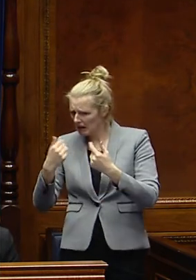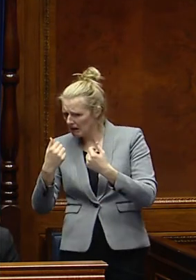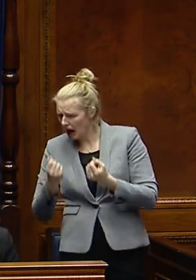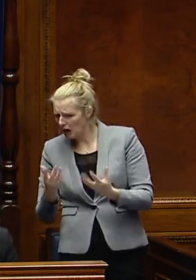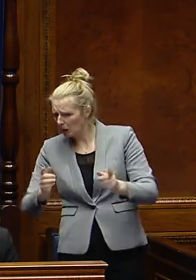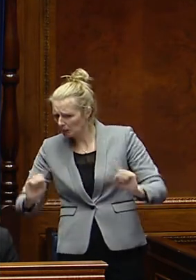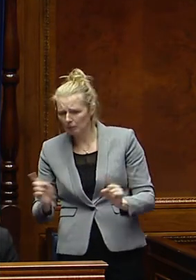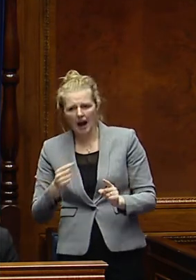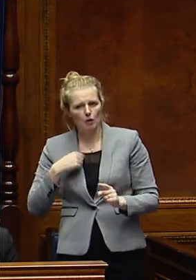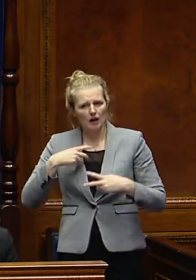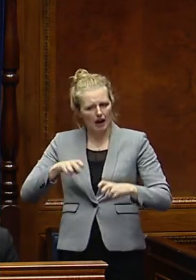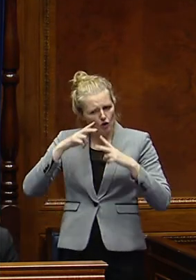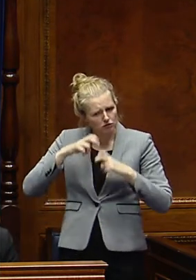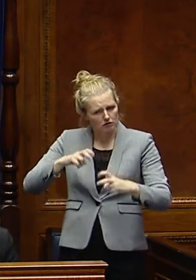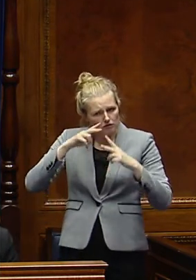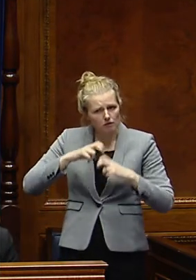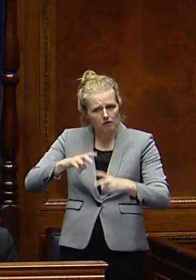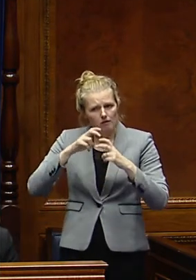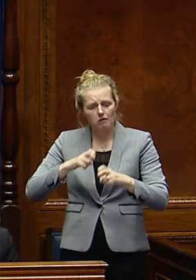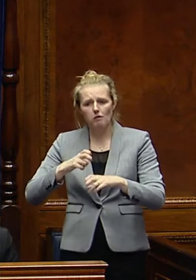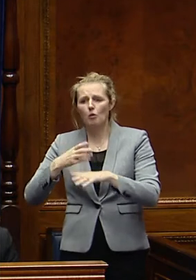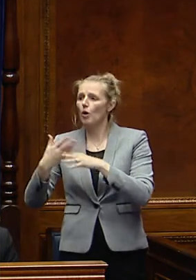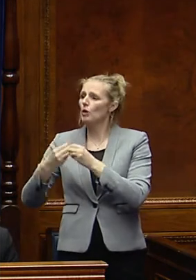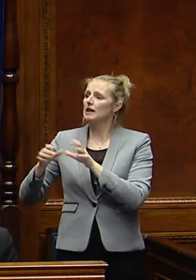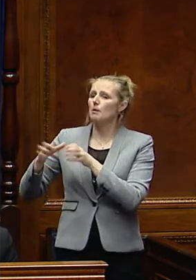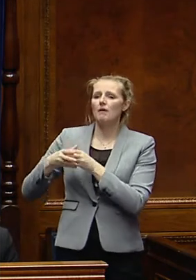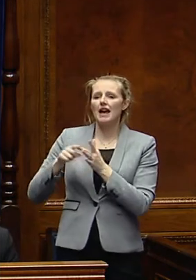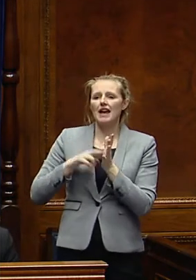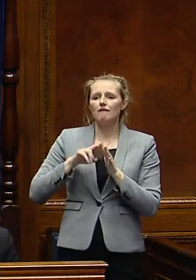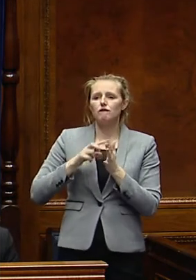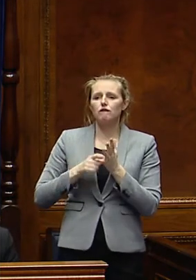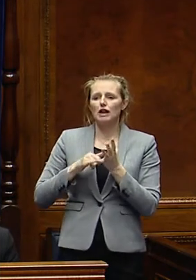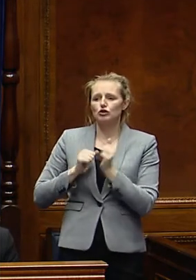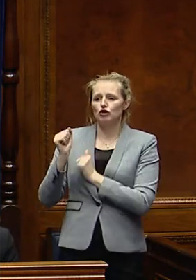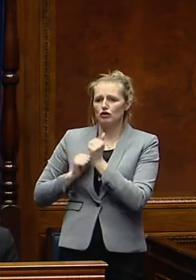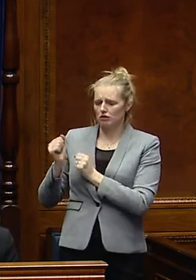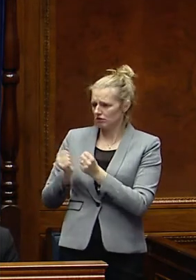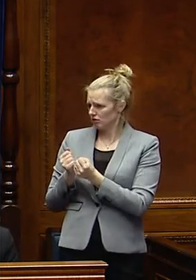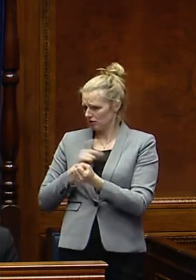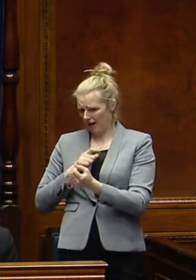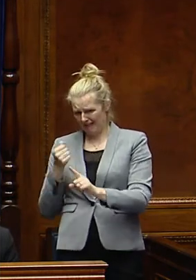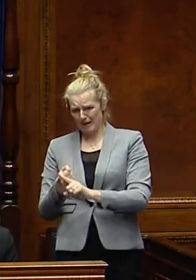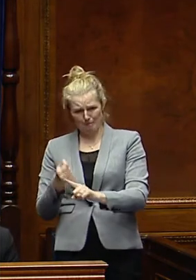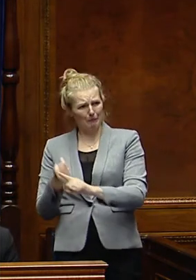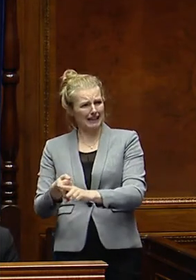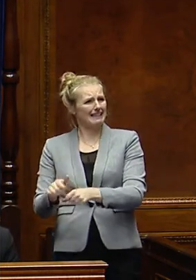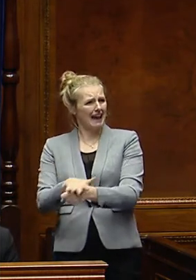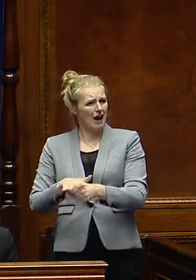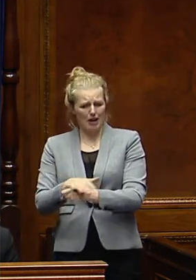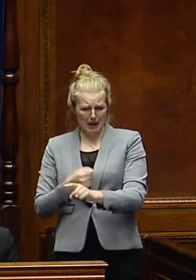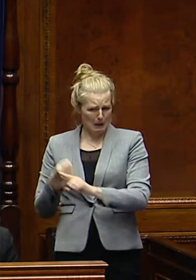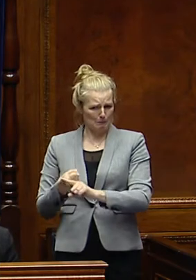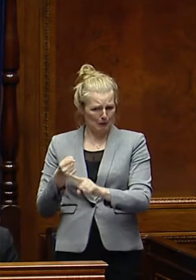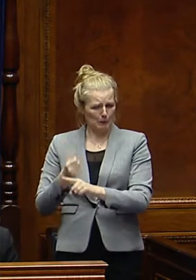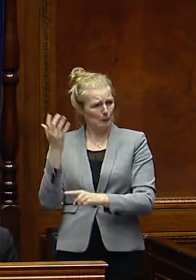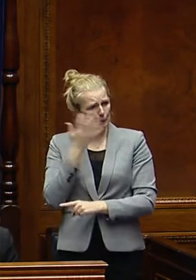continue to do that while also liaison with the Department of Infrastructure around the impacts that this is having on that historical site in the